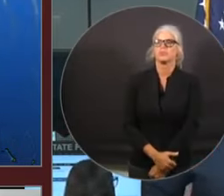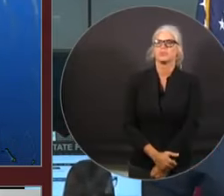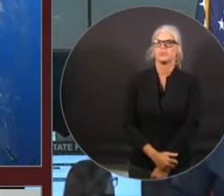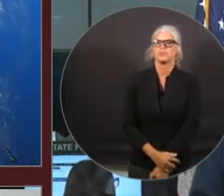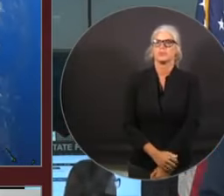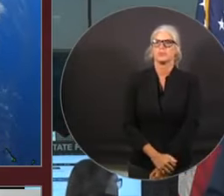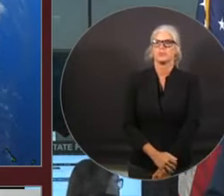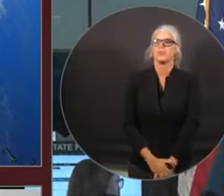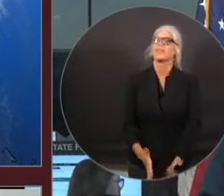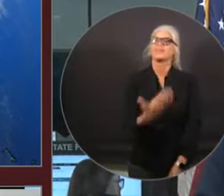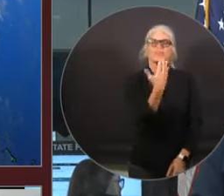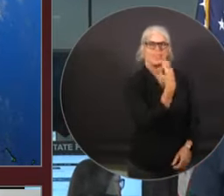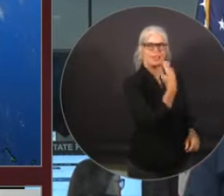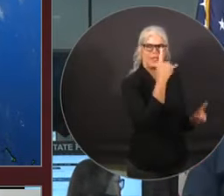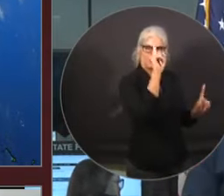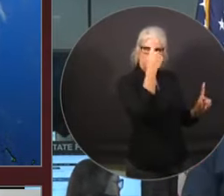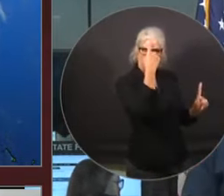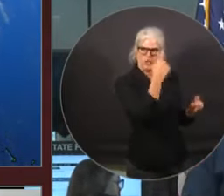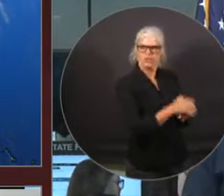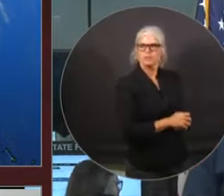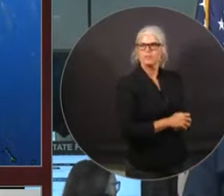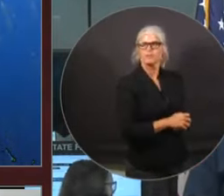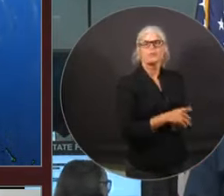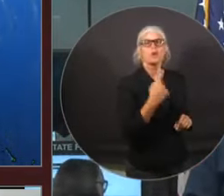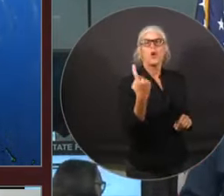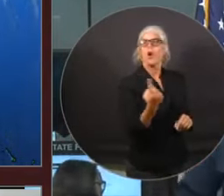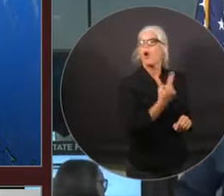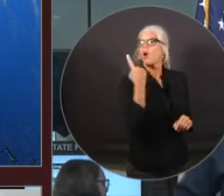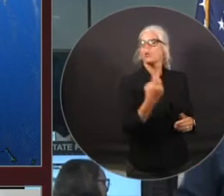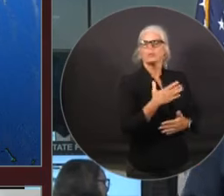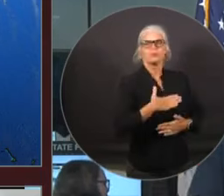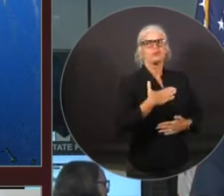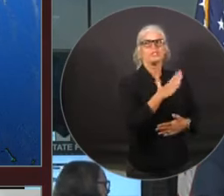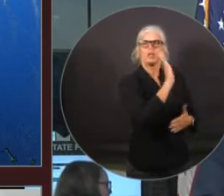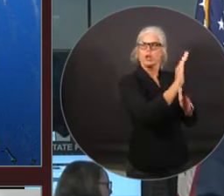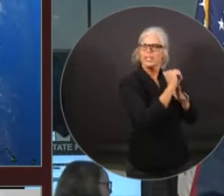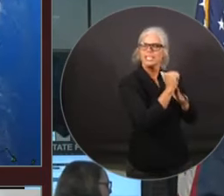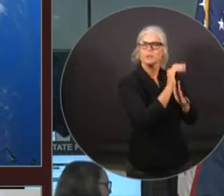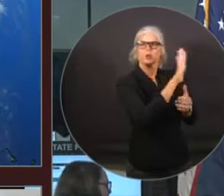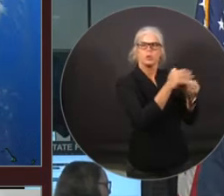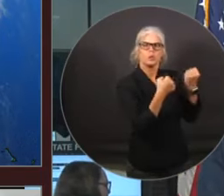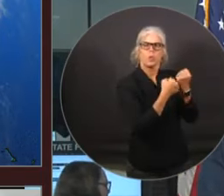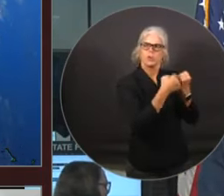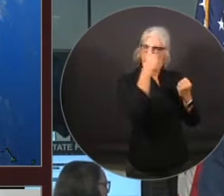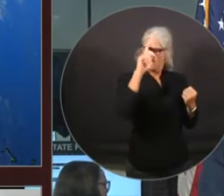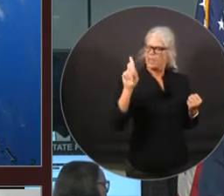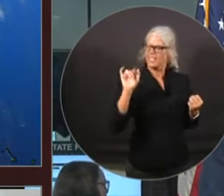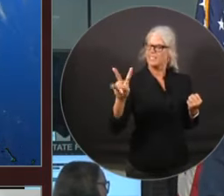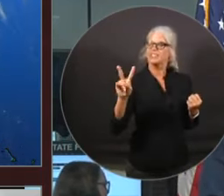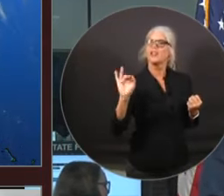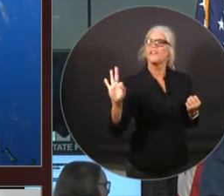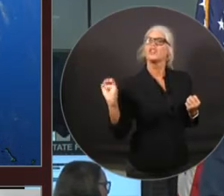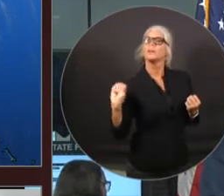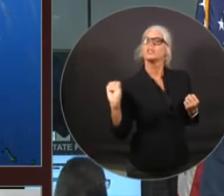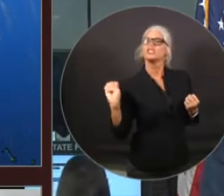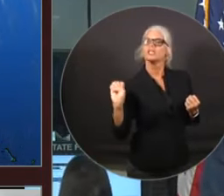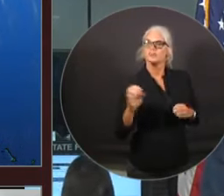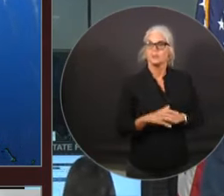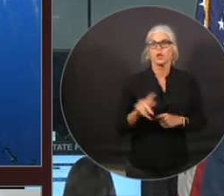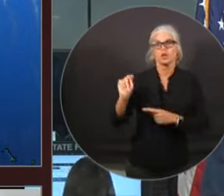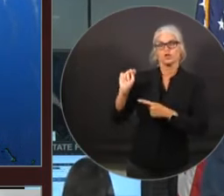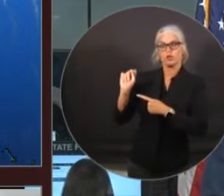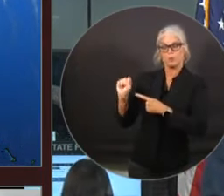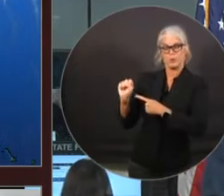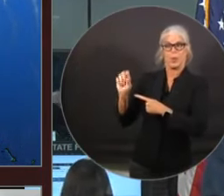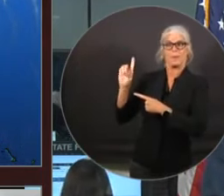Thank you, governor. And as always, I appreciate your leadership and support for the division emergency management. Tropical storm Debbie is expected